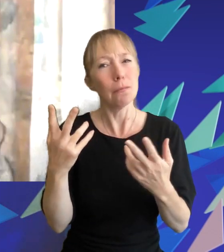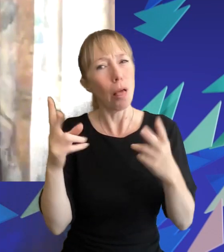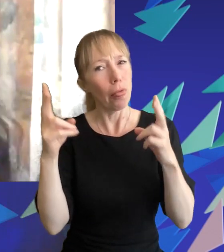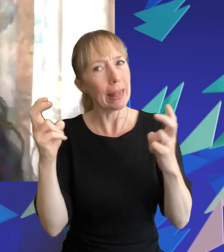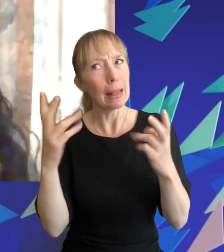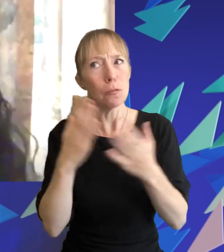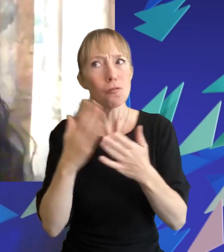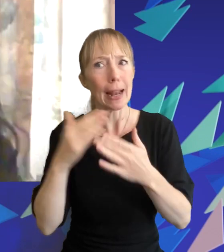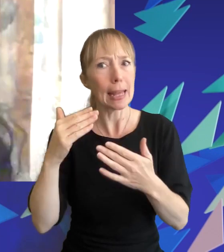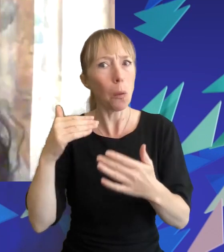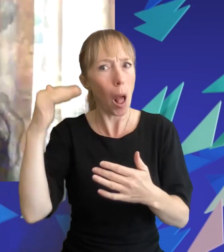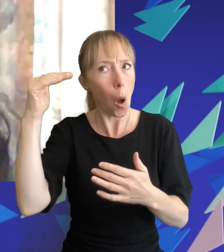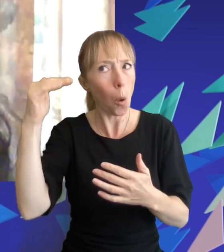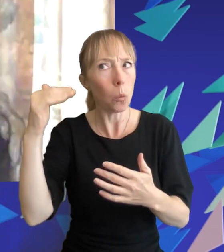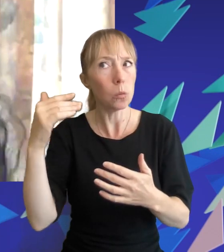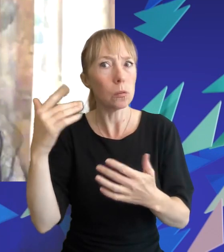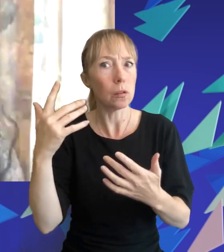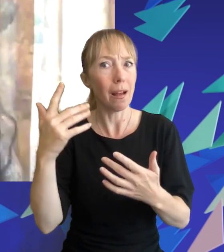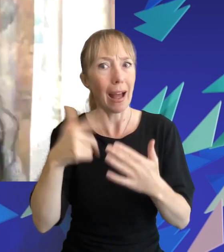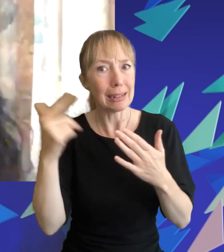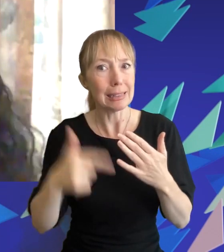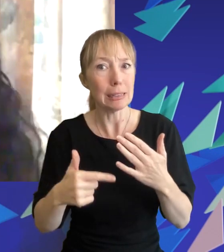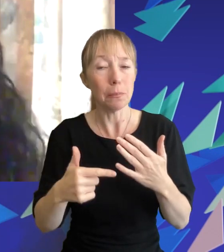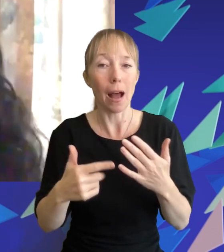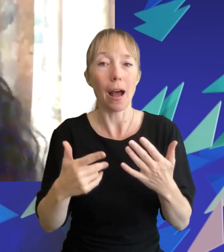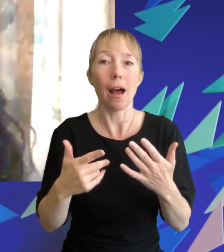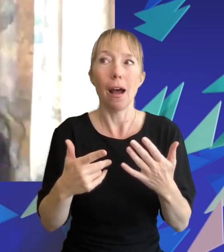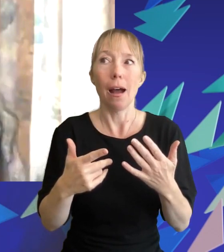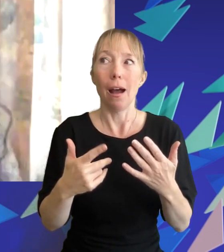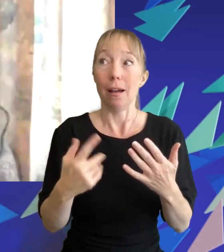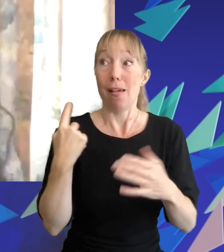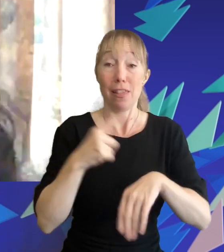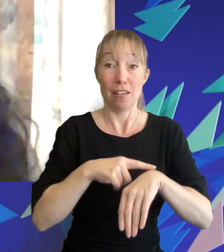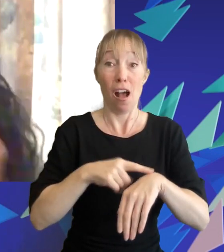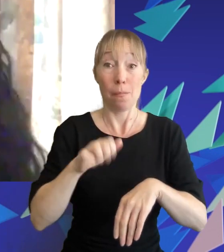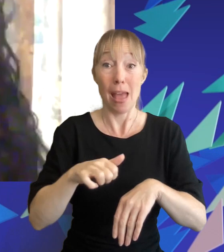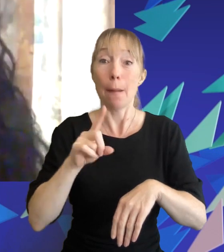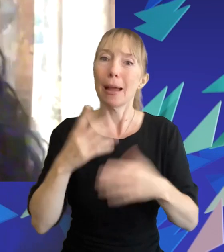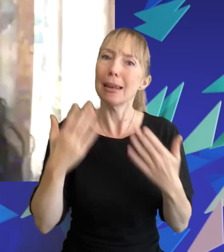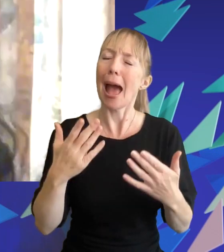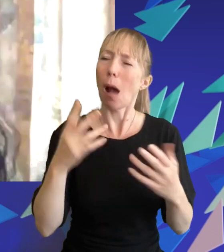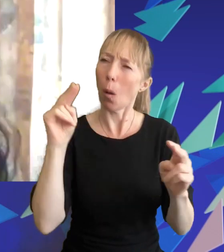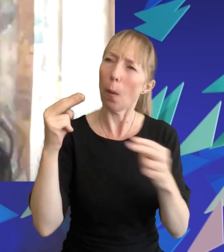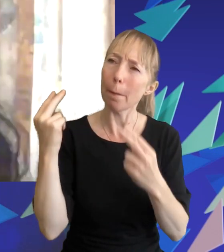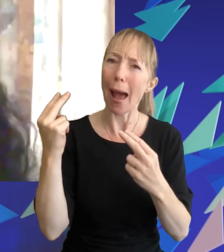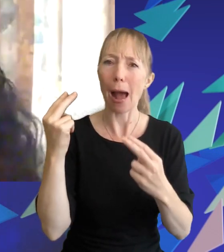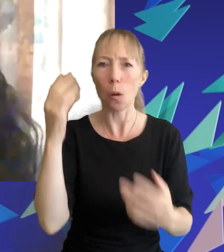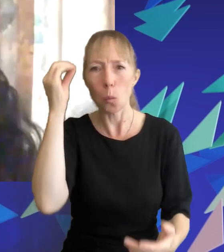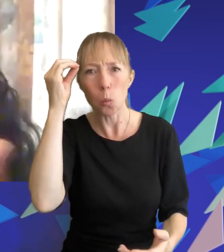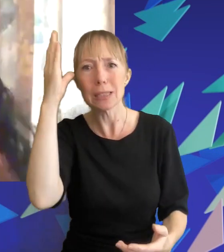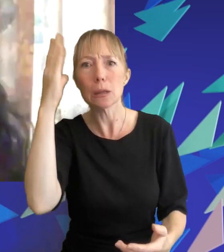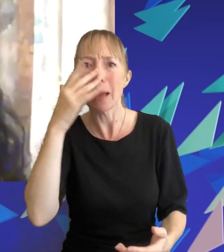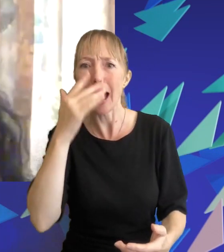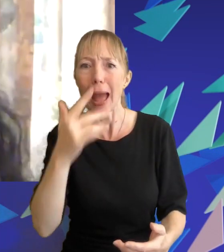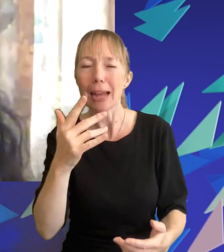deeper than we initially thought they were deep then but now with the added knowledge and wisdom and maturity that comes with age we